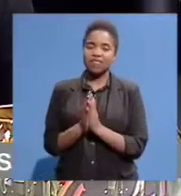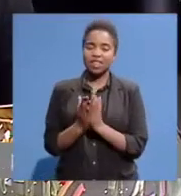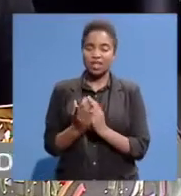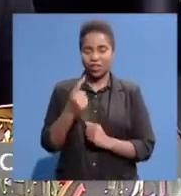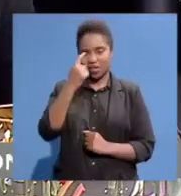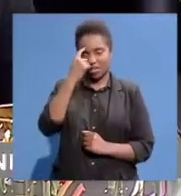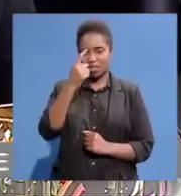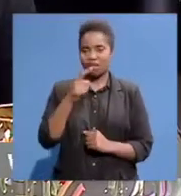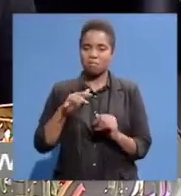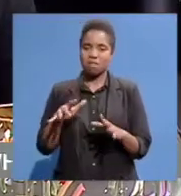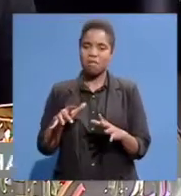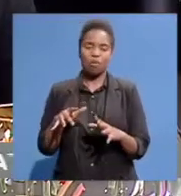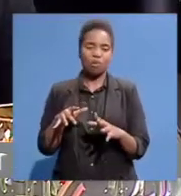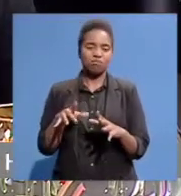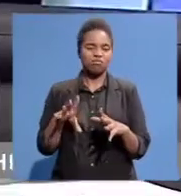people Don't even know